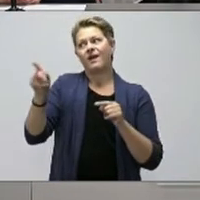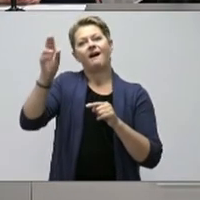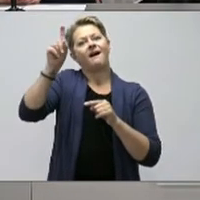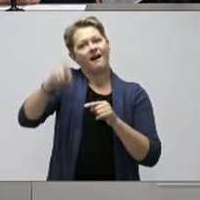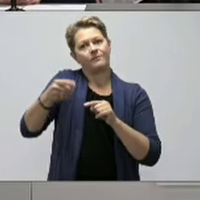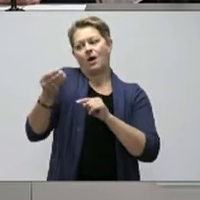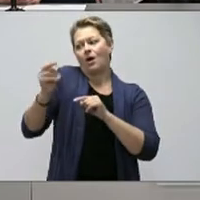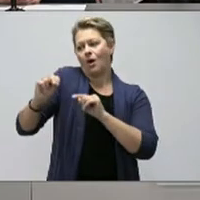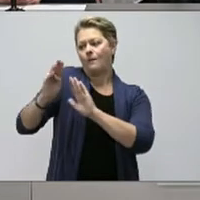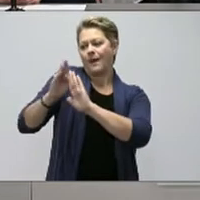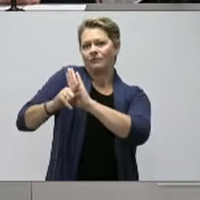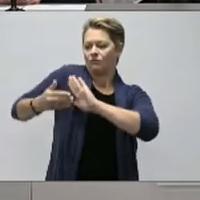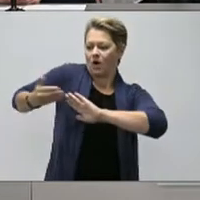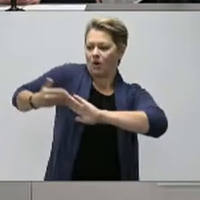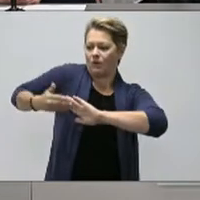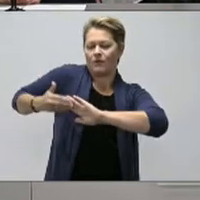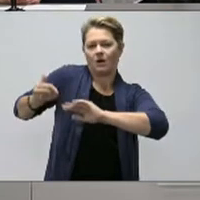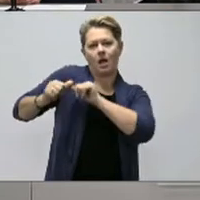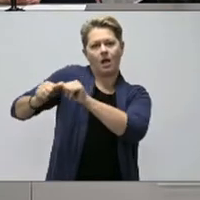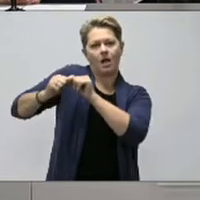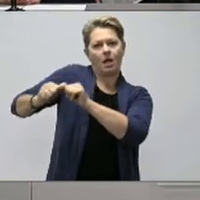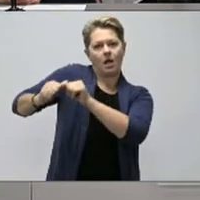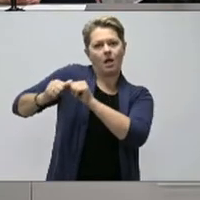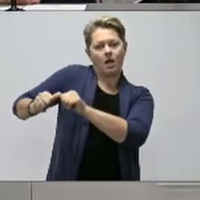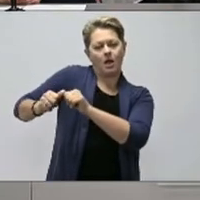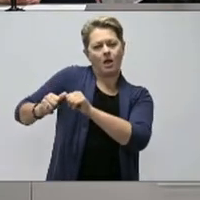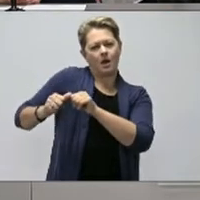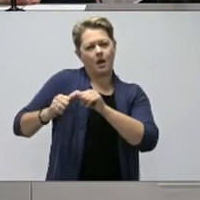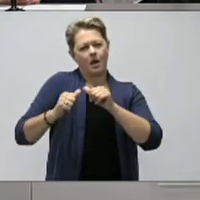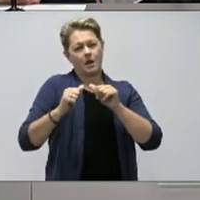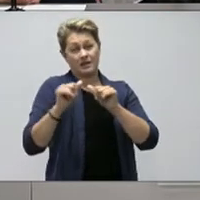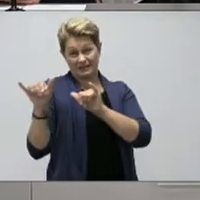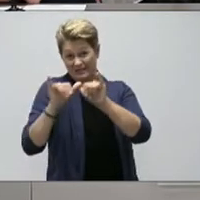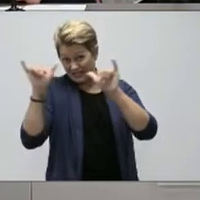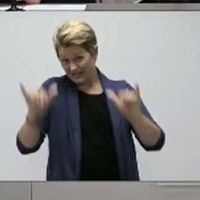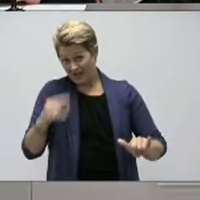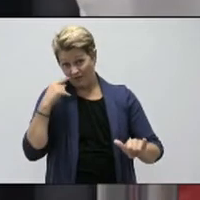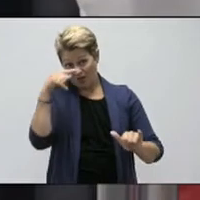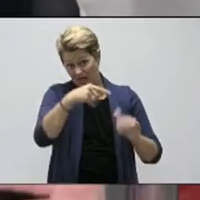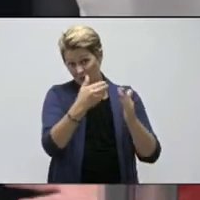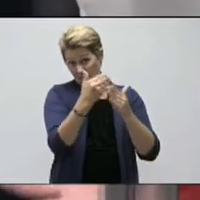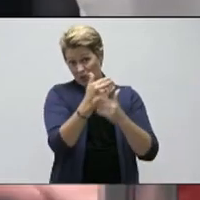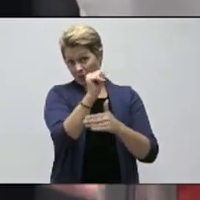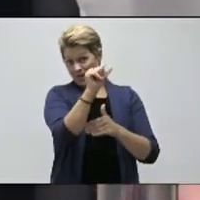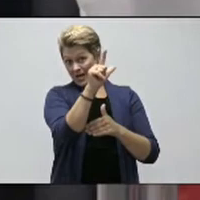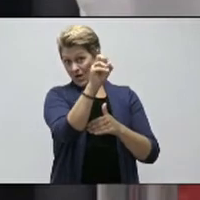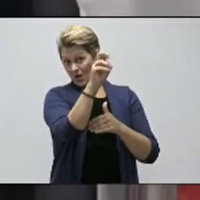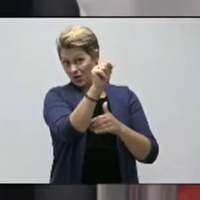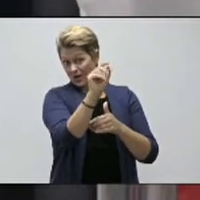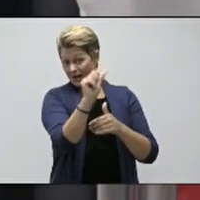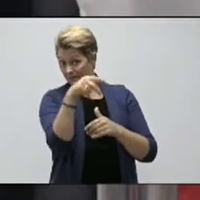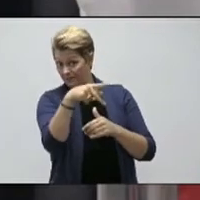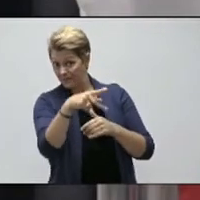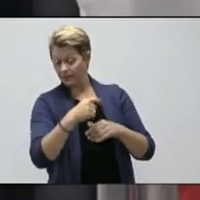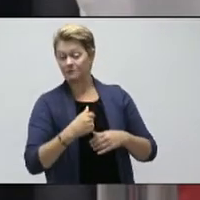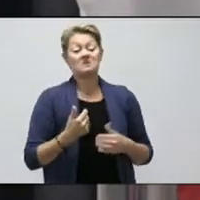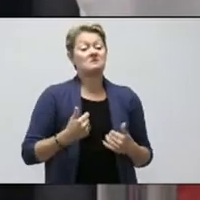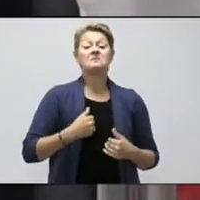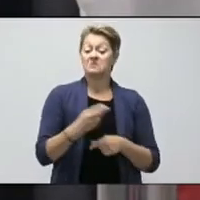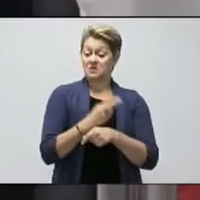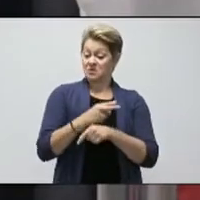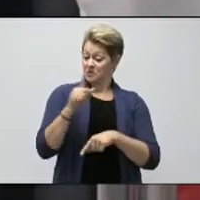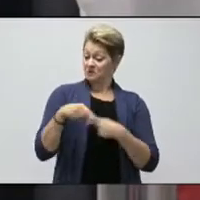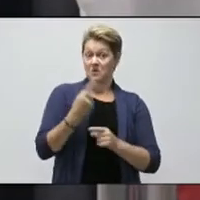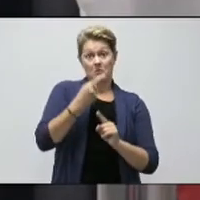running and open in the background. Can you explain how that works for this particular app? Sure. Well, I've been using it for a month now, and I